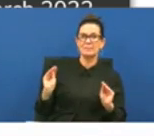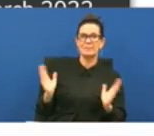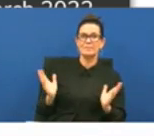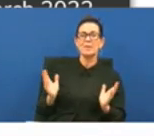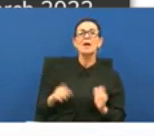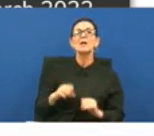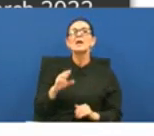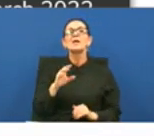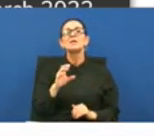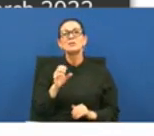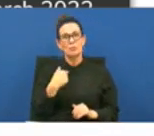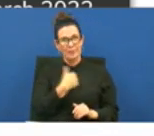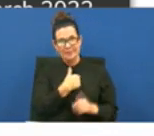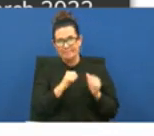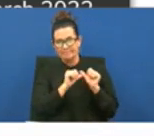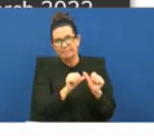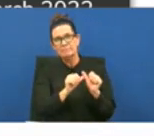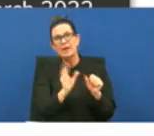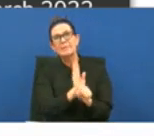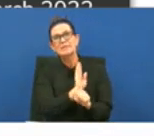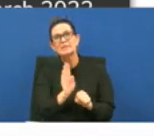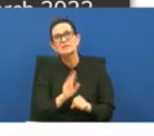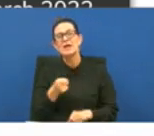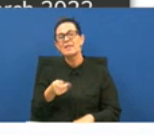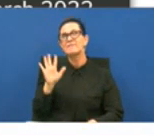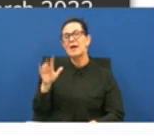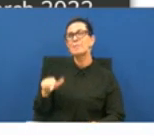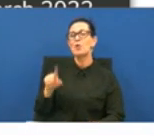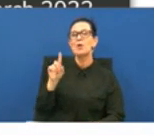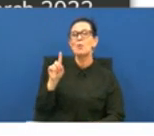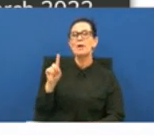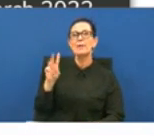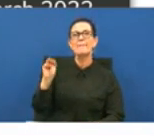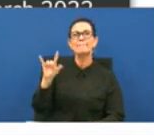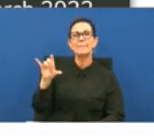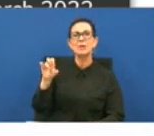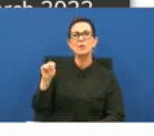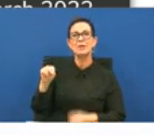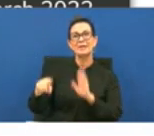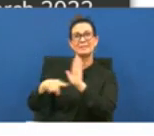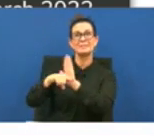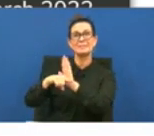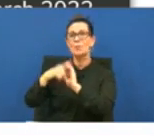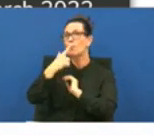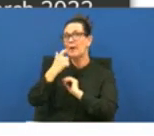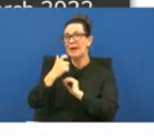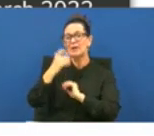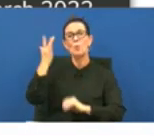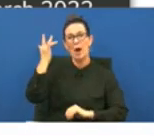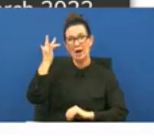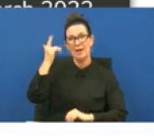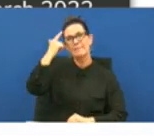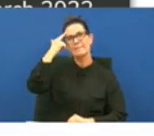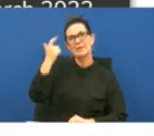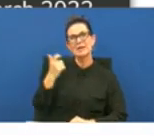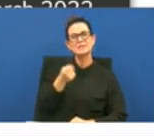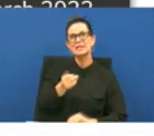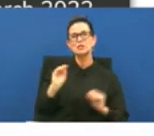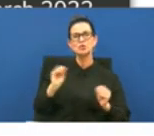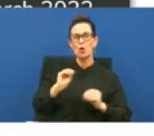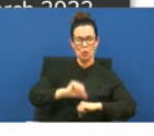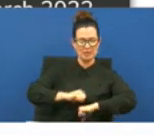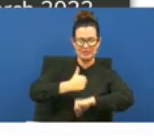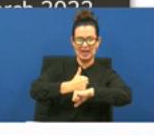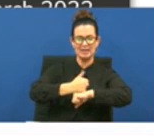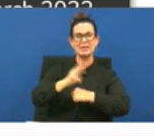of the reason why they are 5.1 million dollars in the red is because again if you look at this chart there was no established